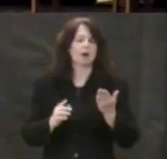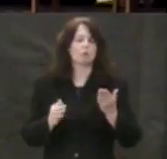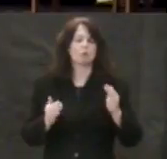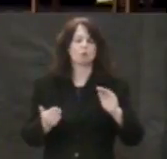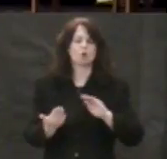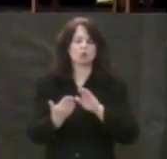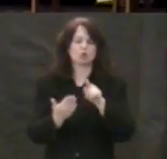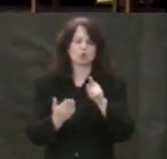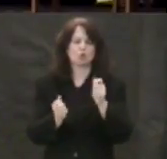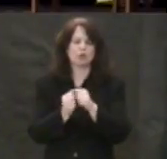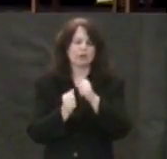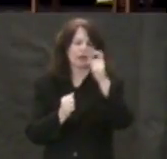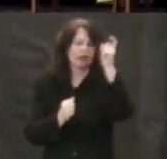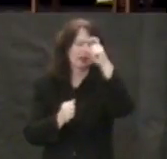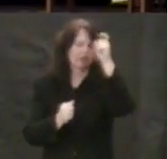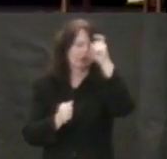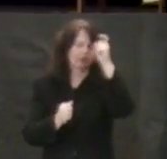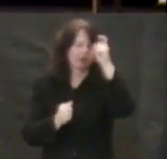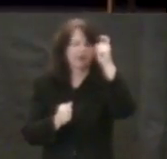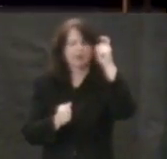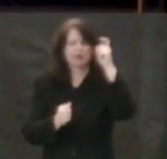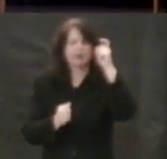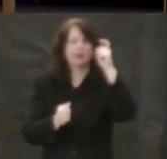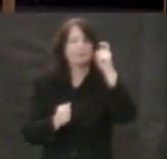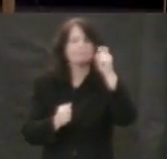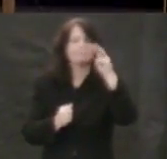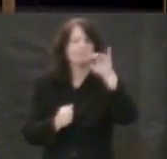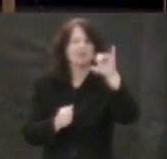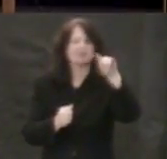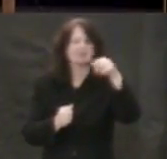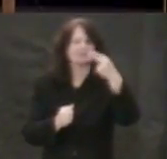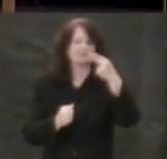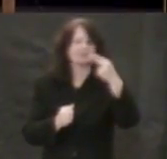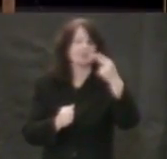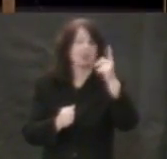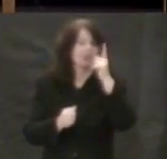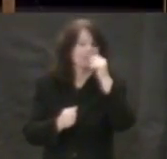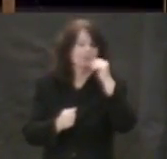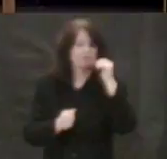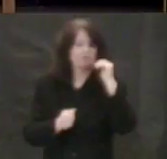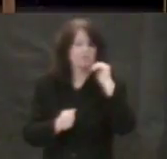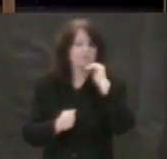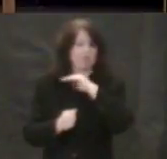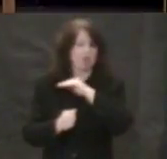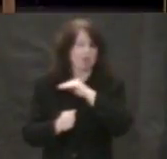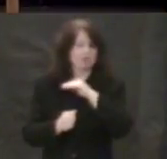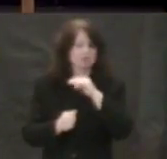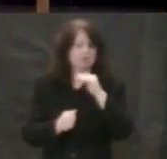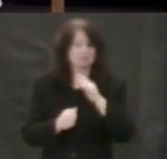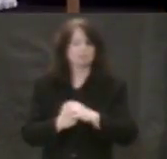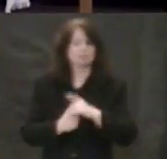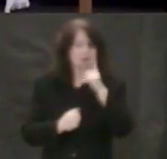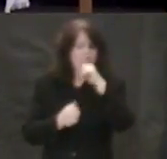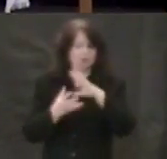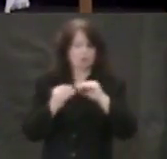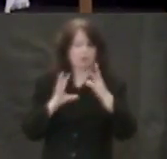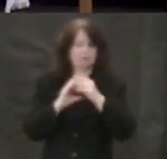According to the Hitchhiker's Guide to the Galaxy, the answer to the ultimate question is